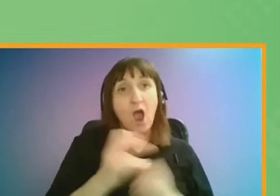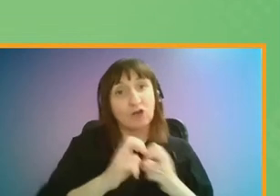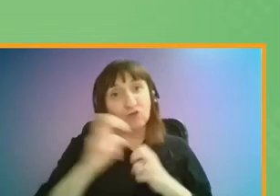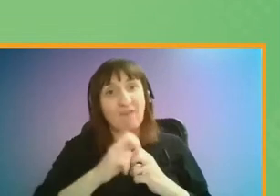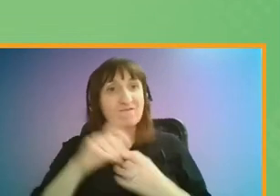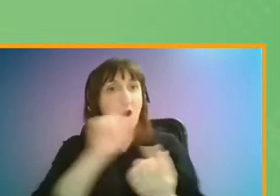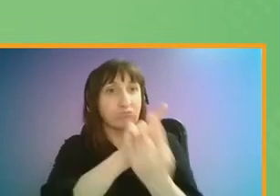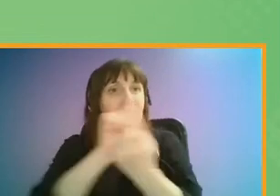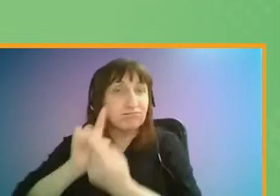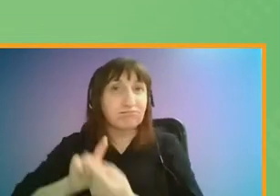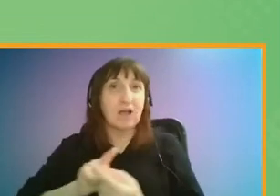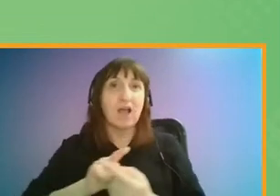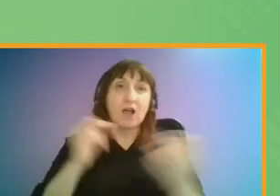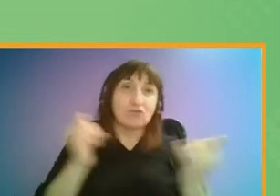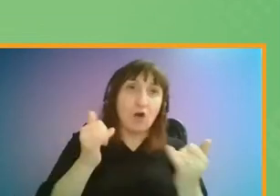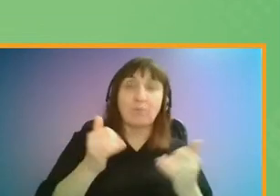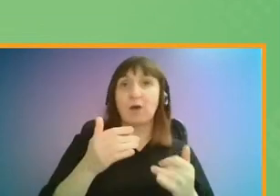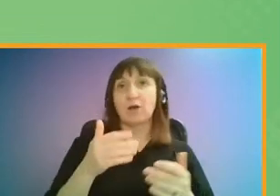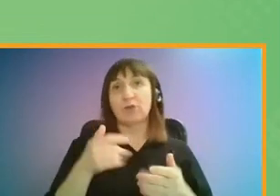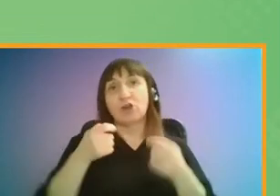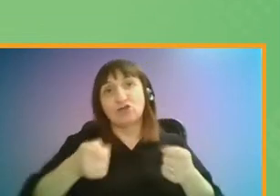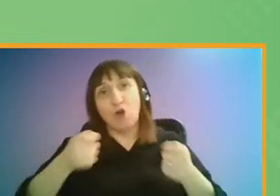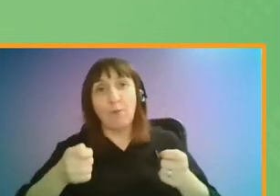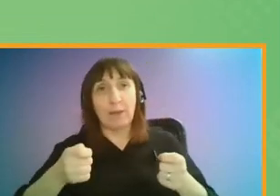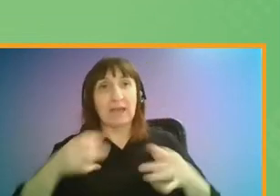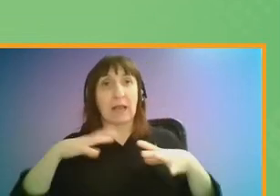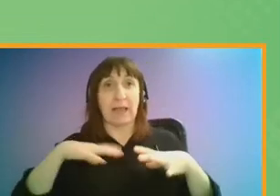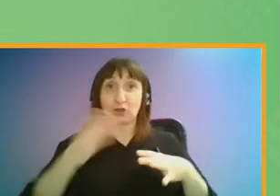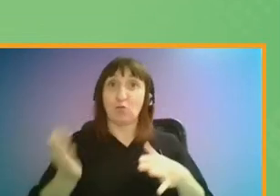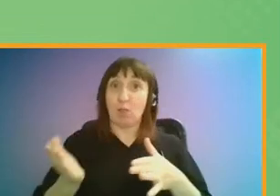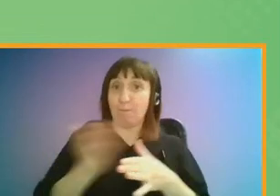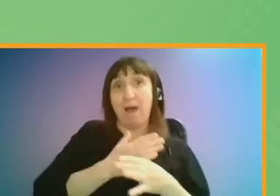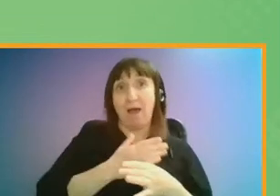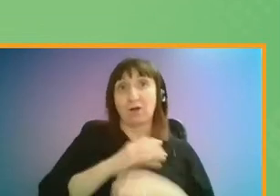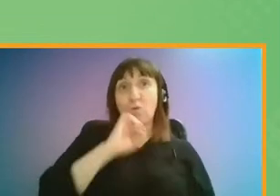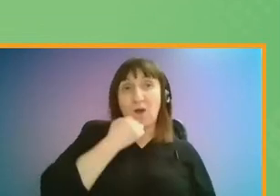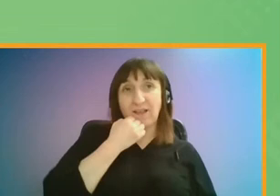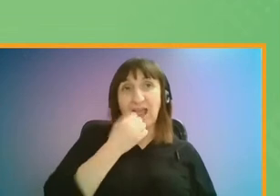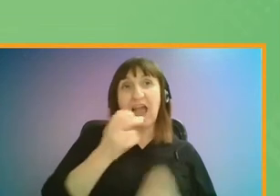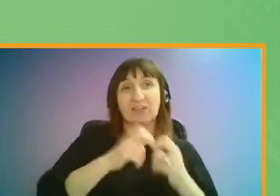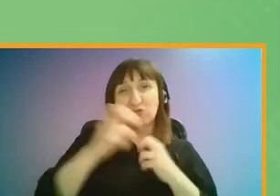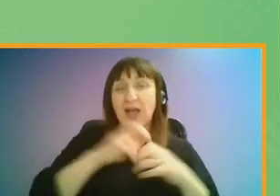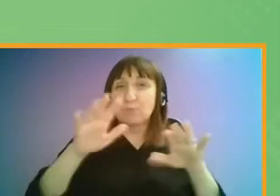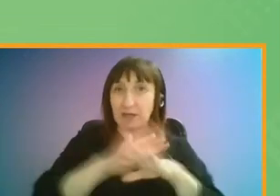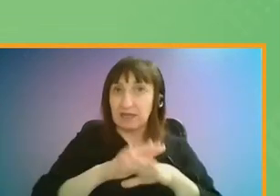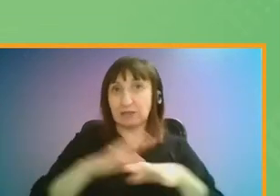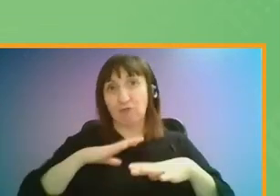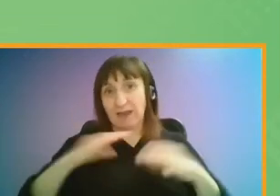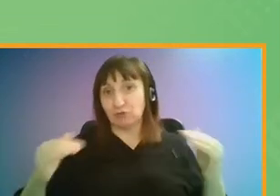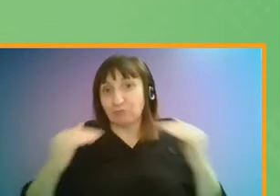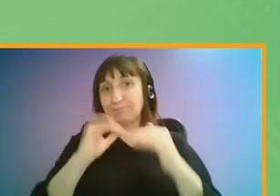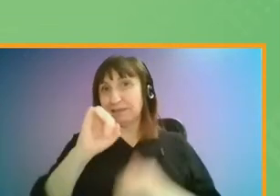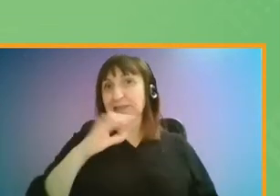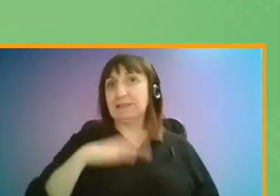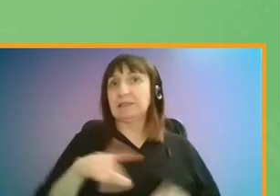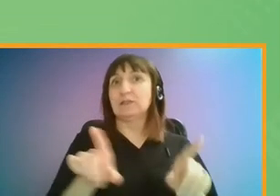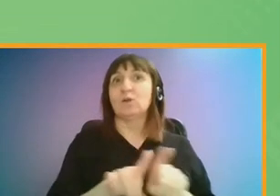social events, entertainment, shopping and leisure will all return at some point soon. And the transport network needs to be ready for this as well.